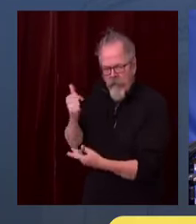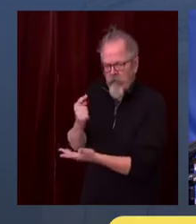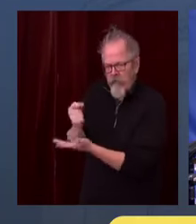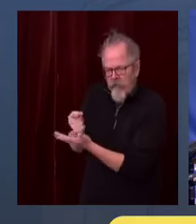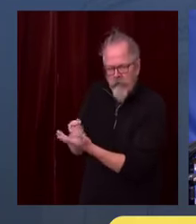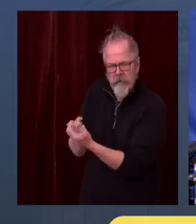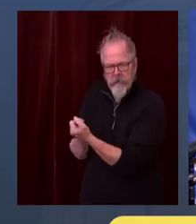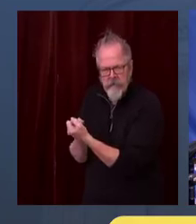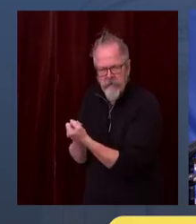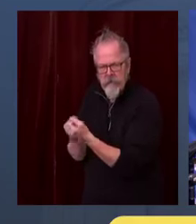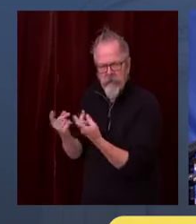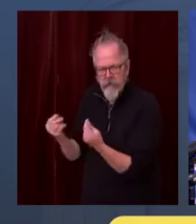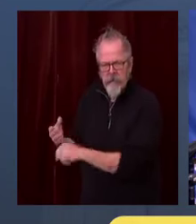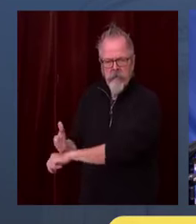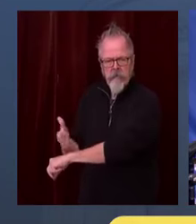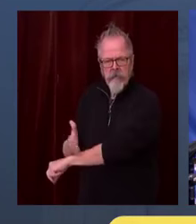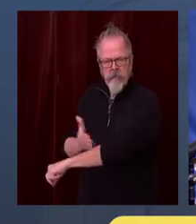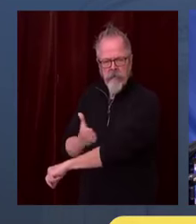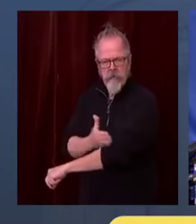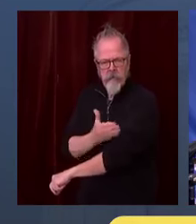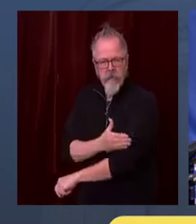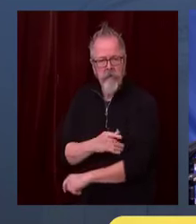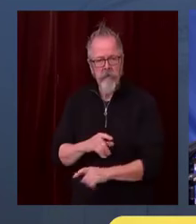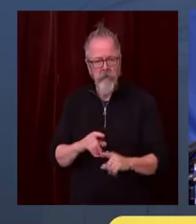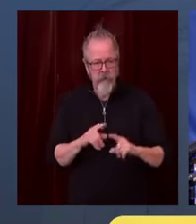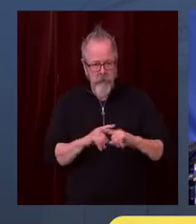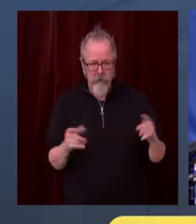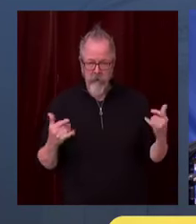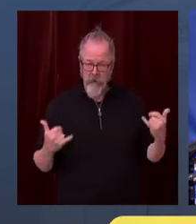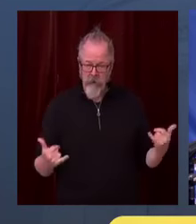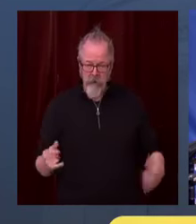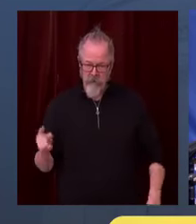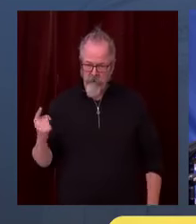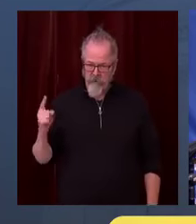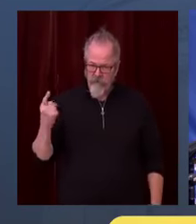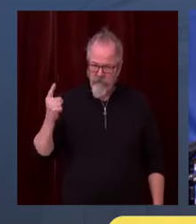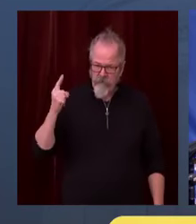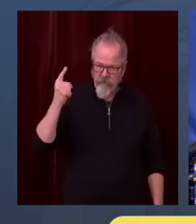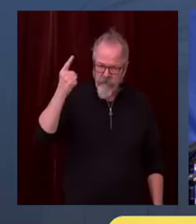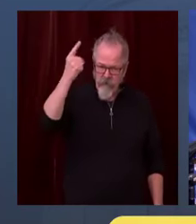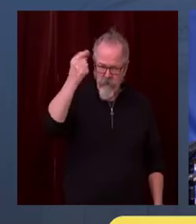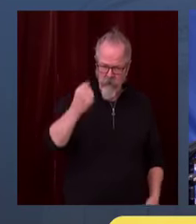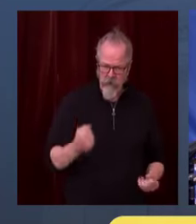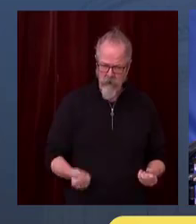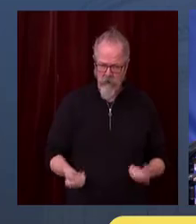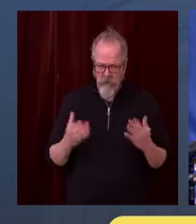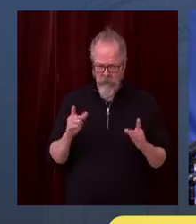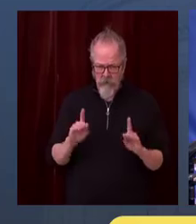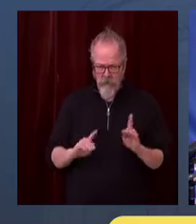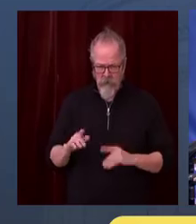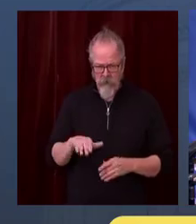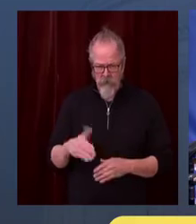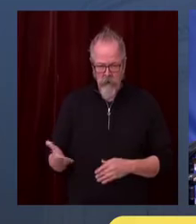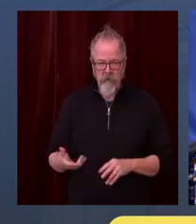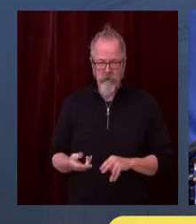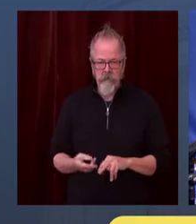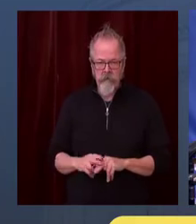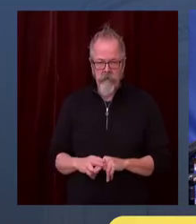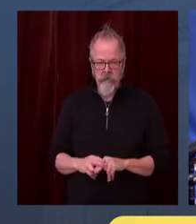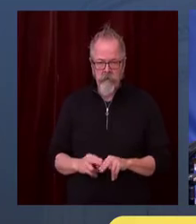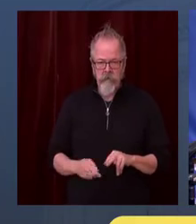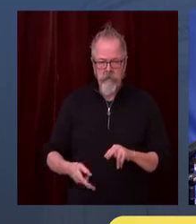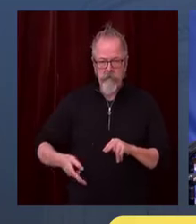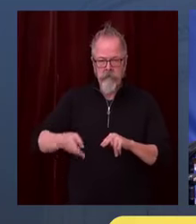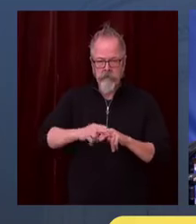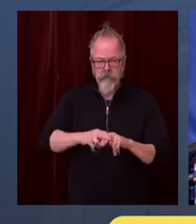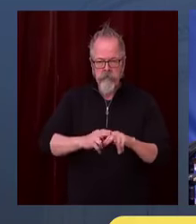Diaz. I have some other comments before we turn to questions. One thing we hope that people realize right now is that we hope we don't have hoarding